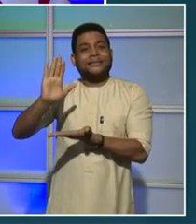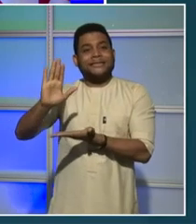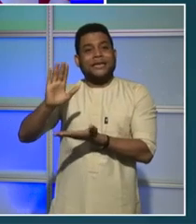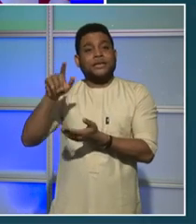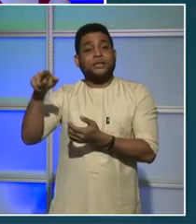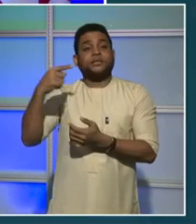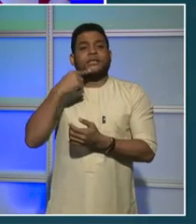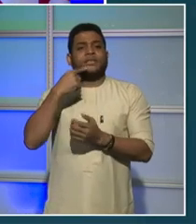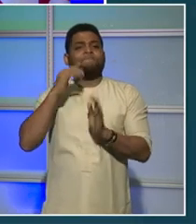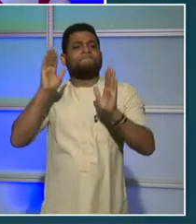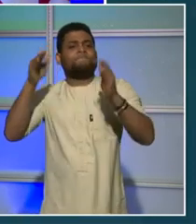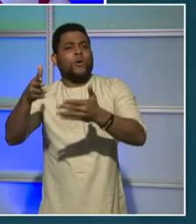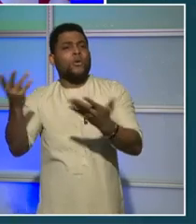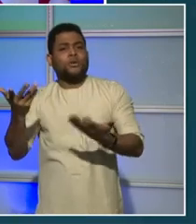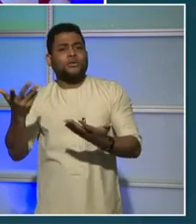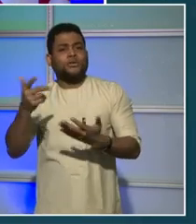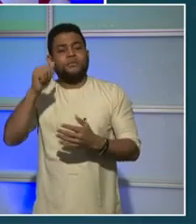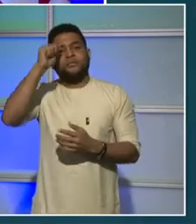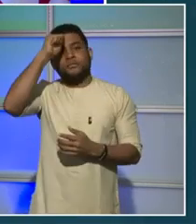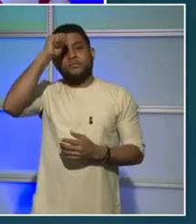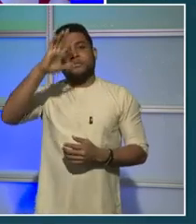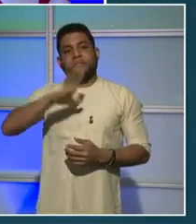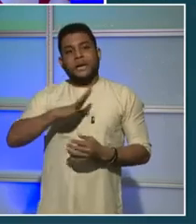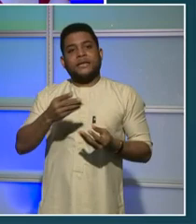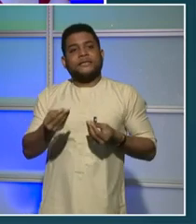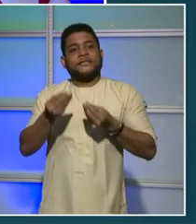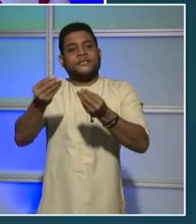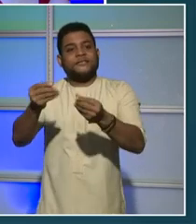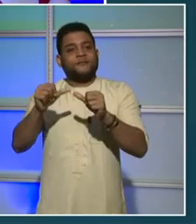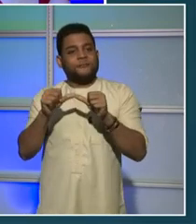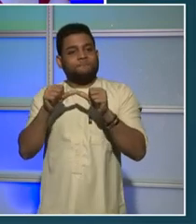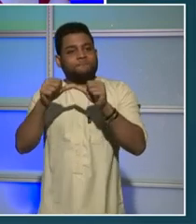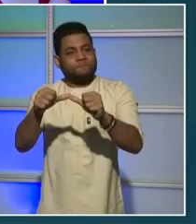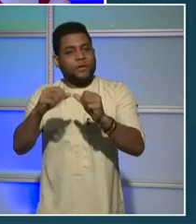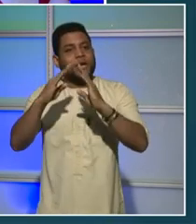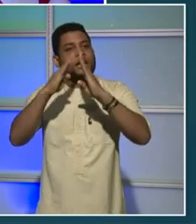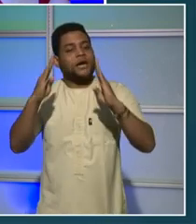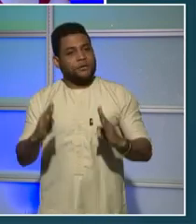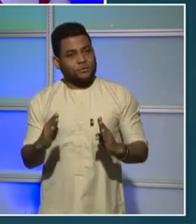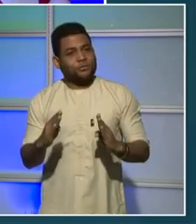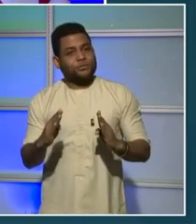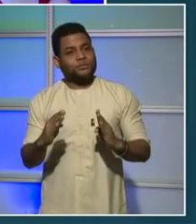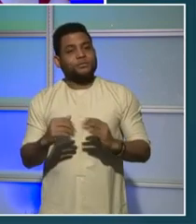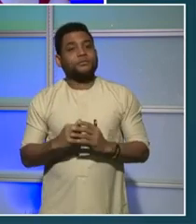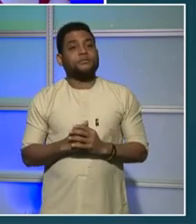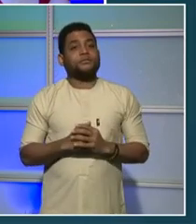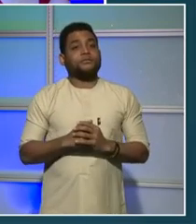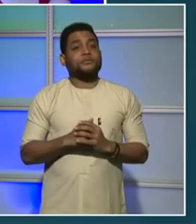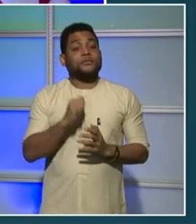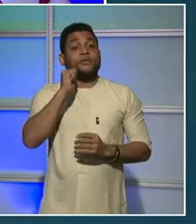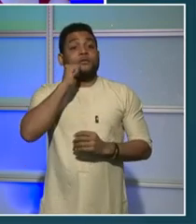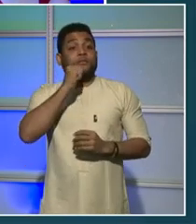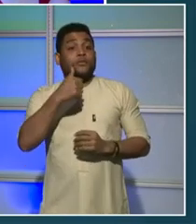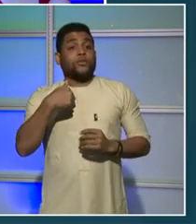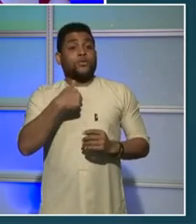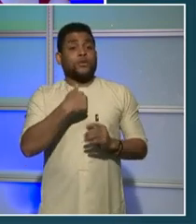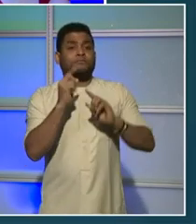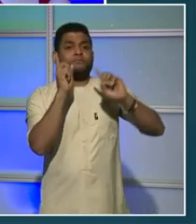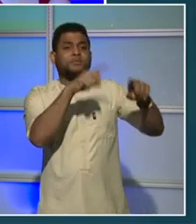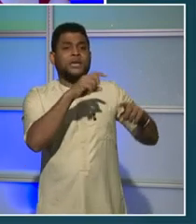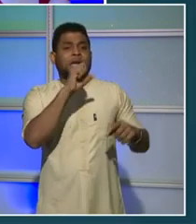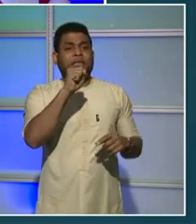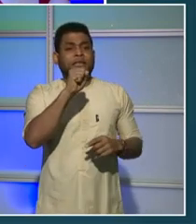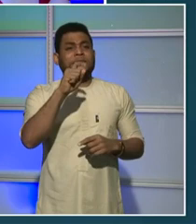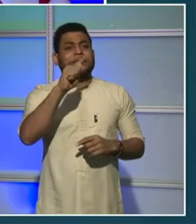need help getting back into permanent housing. And tomorrow, I will be back at St. Elizabeth's Campus to make good on a promise